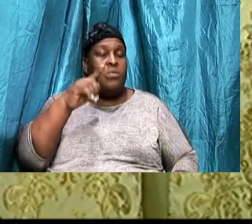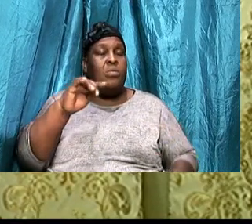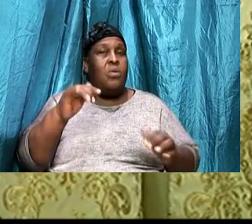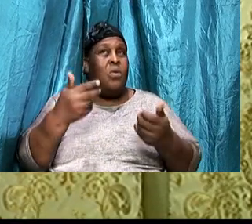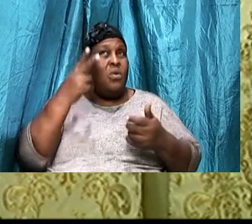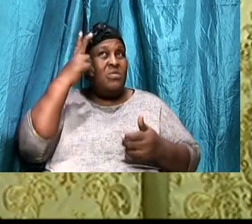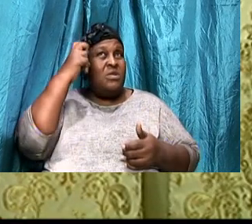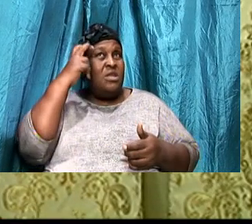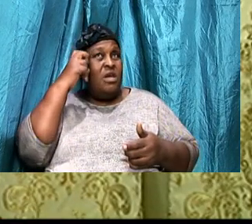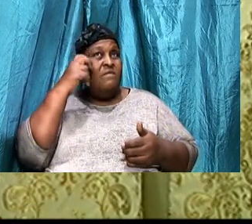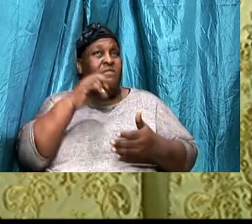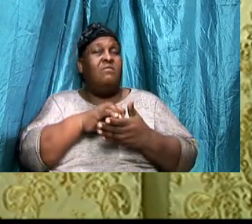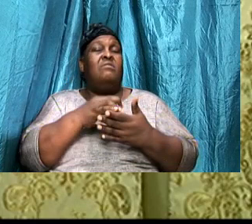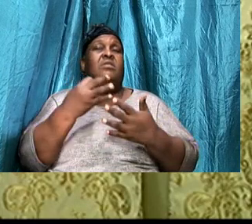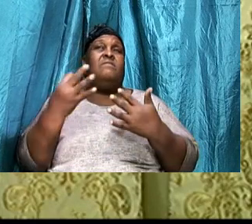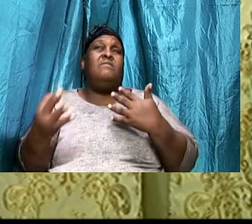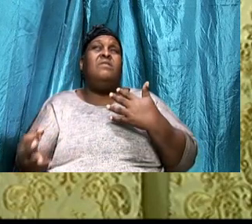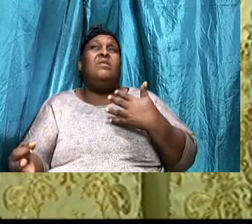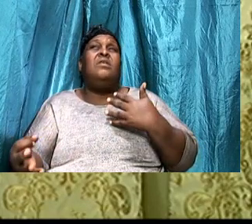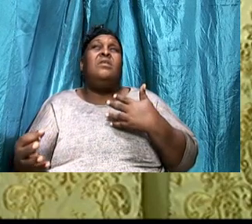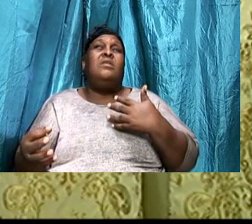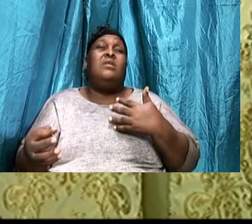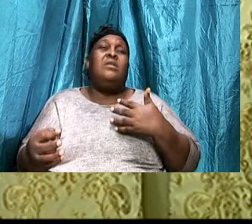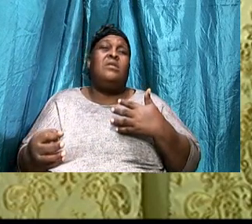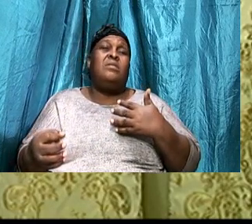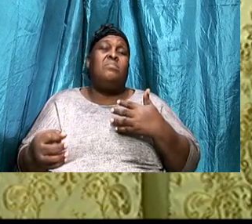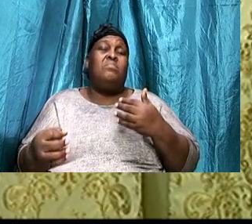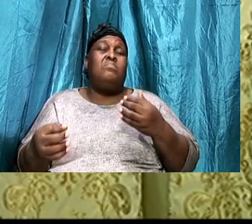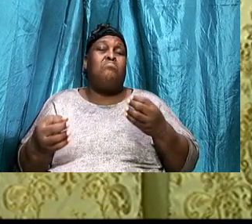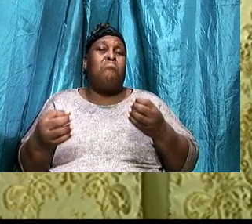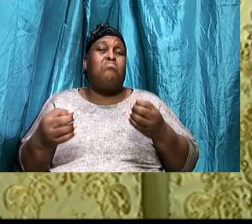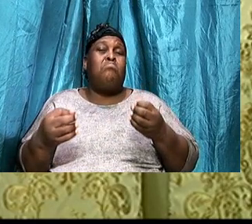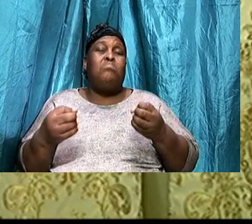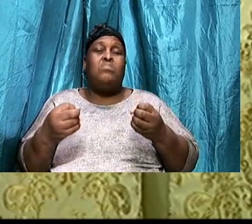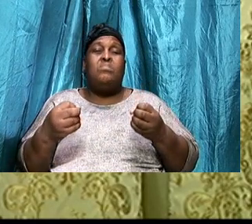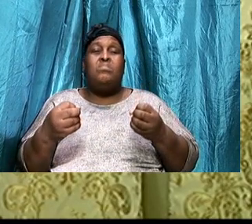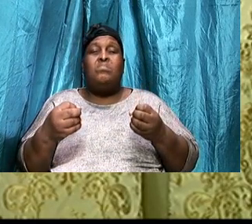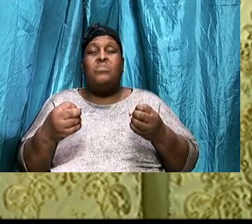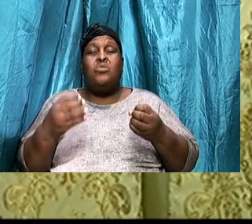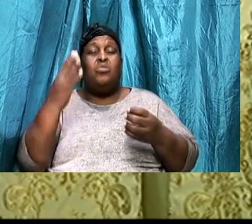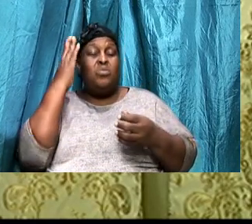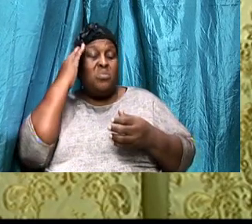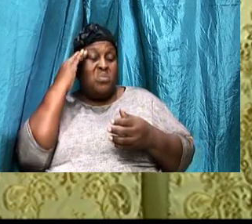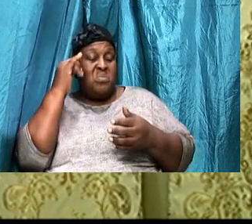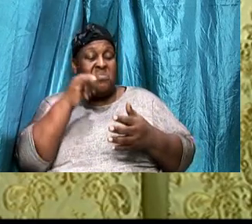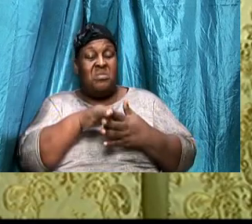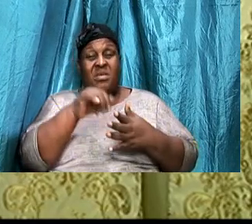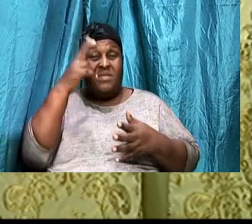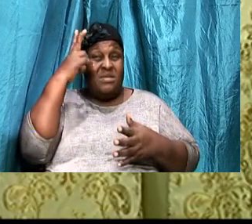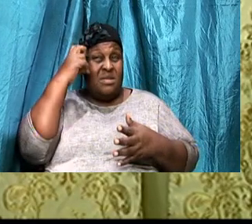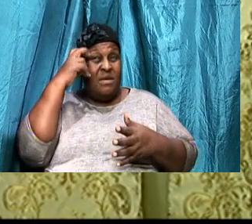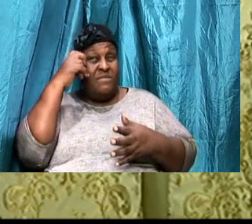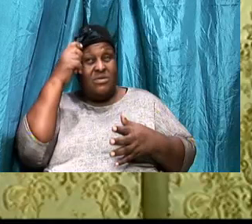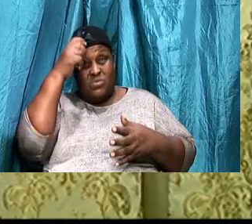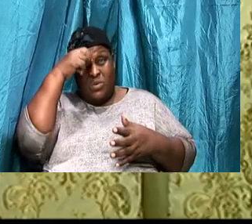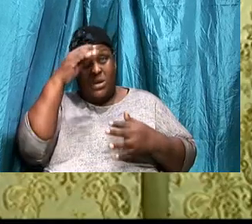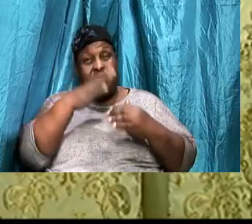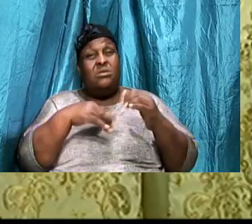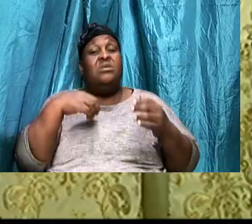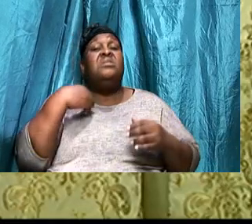The fall, And we are going to look, A little bit of thing, To know that the adversary, Is wiser than us,